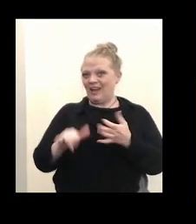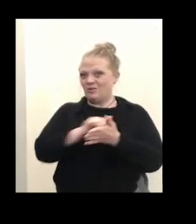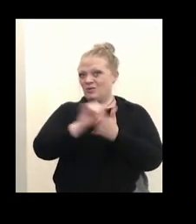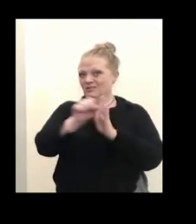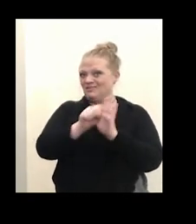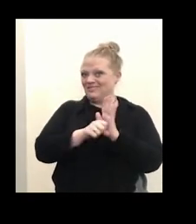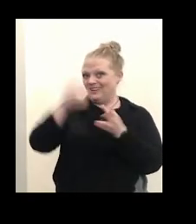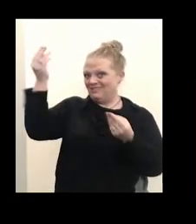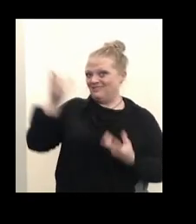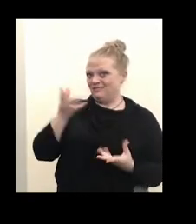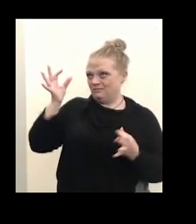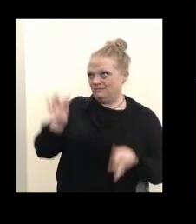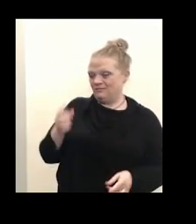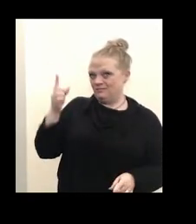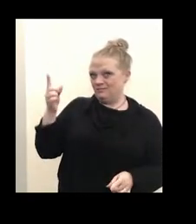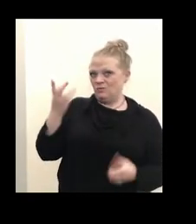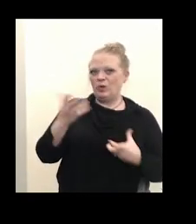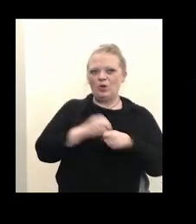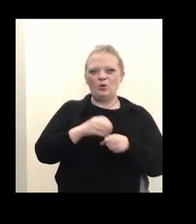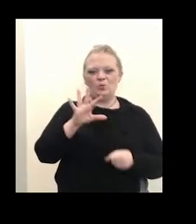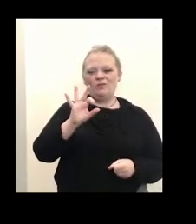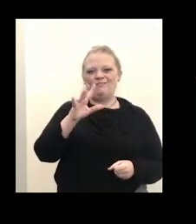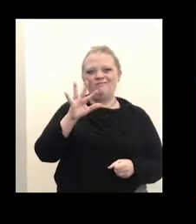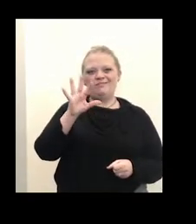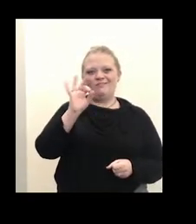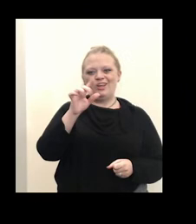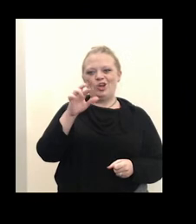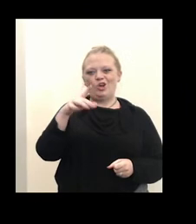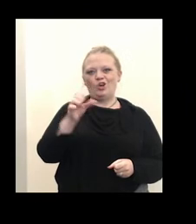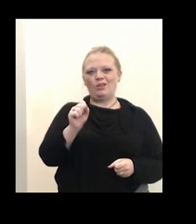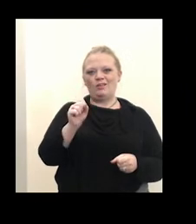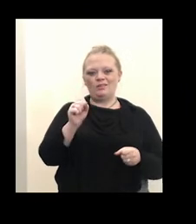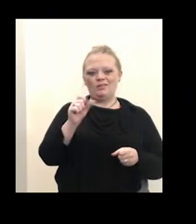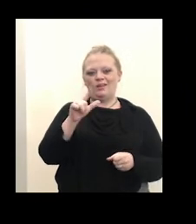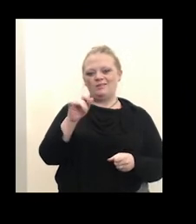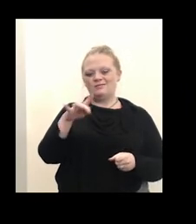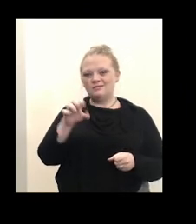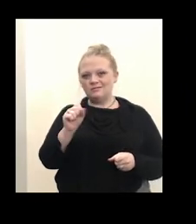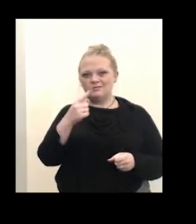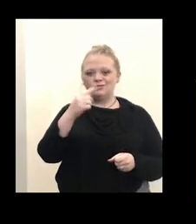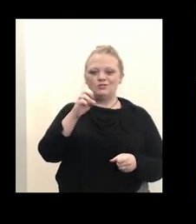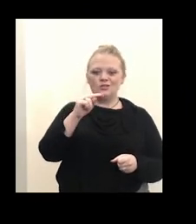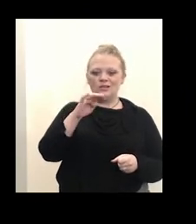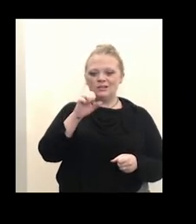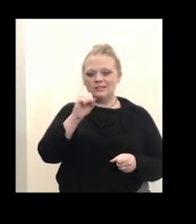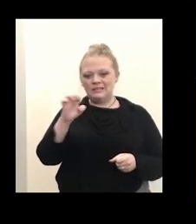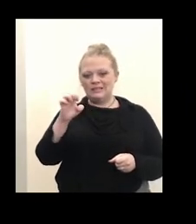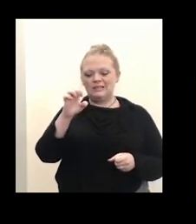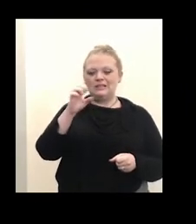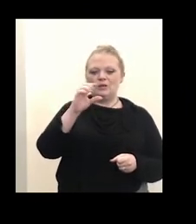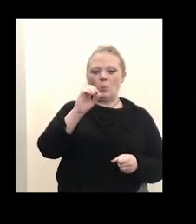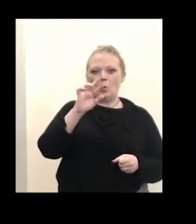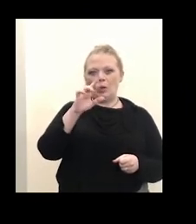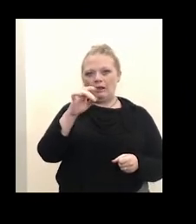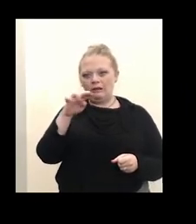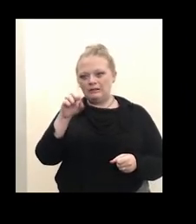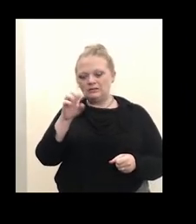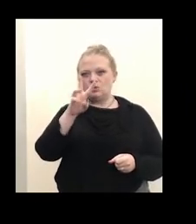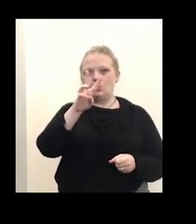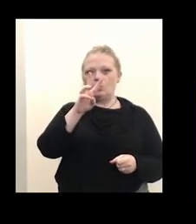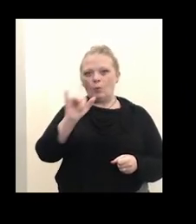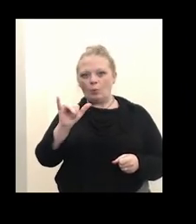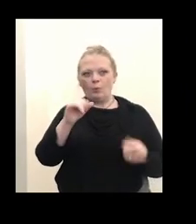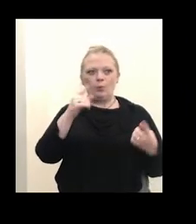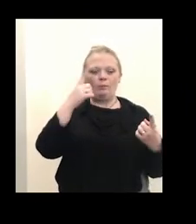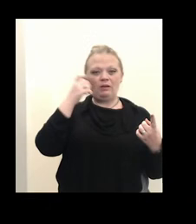We also include the Finger Lakes region because we want to include Genesee, Orleans, and Wyoming, of course, because they are part of what we consider